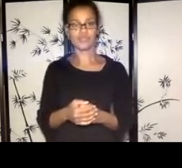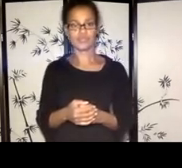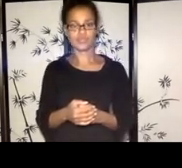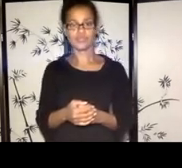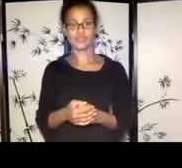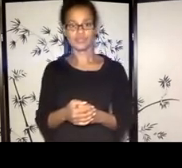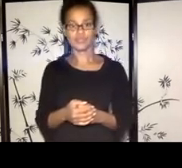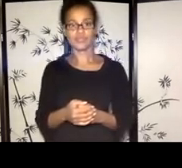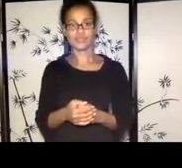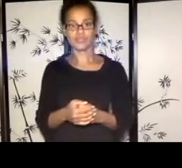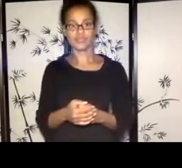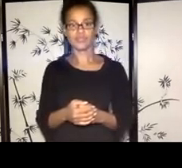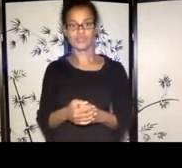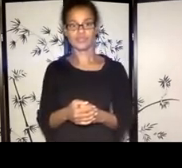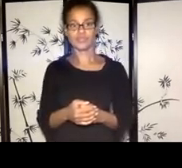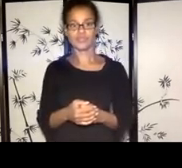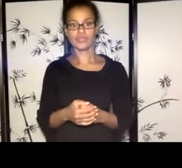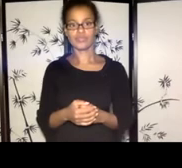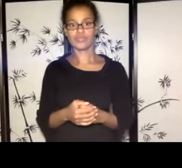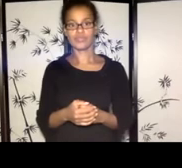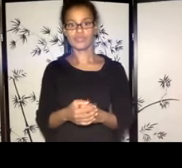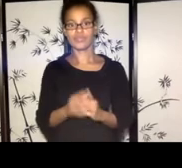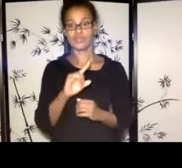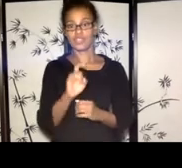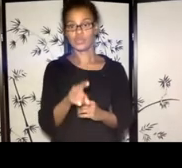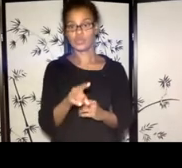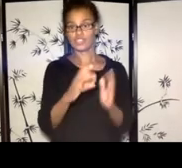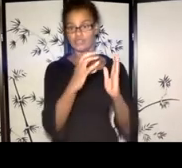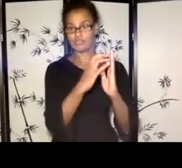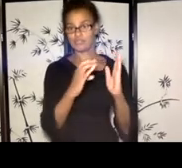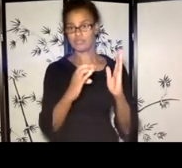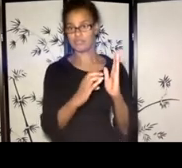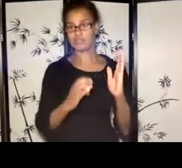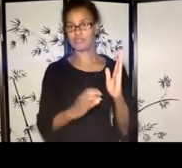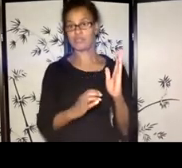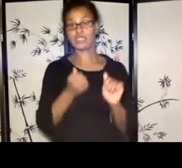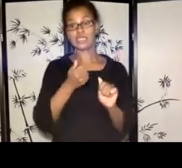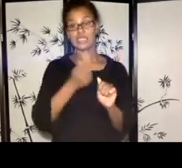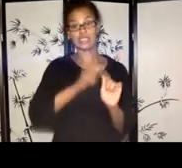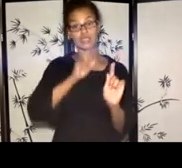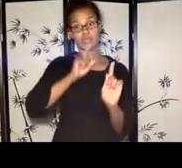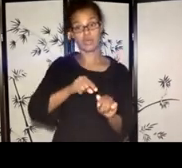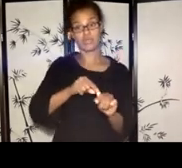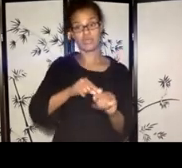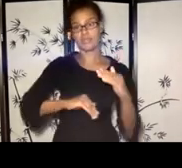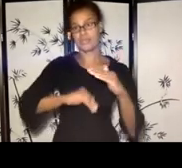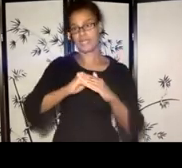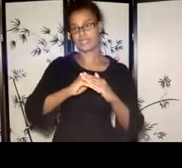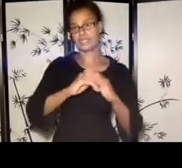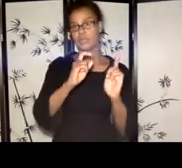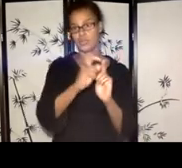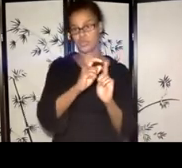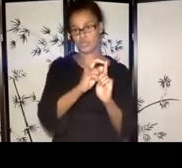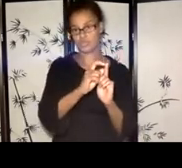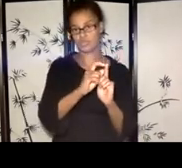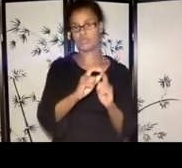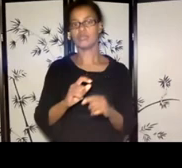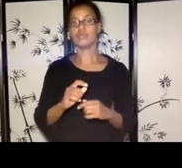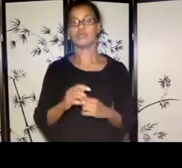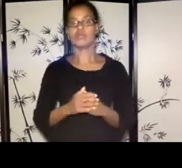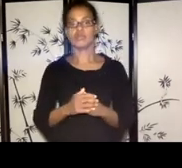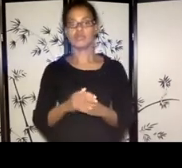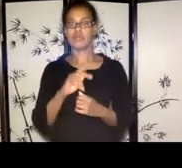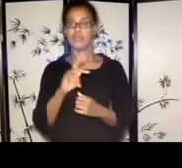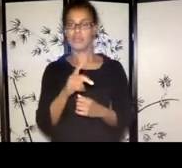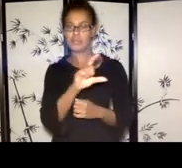maximum word counts per section. Also please note the writing tips. So these are writing tips that